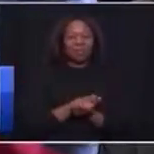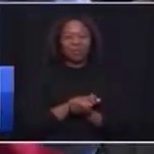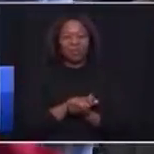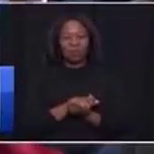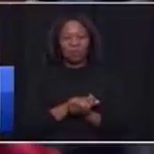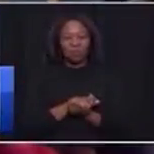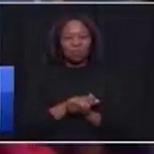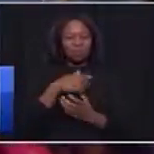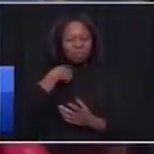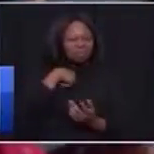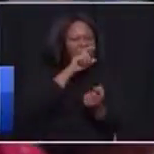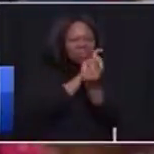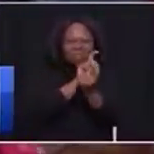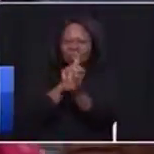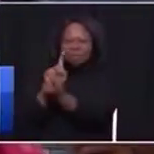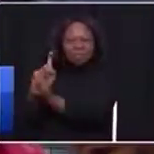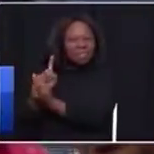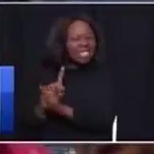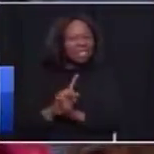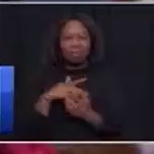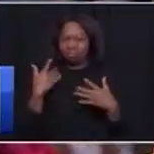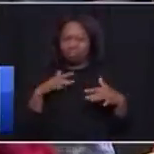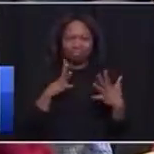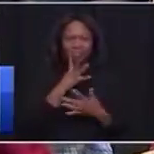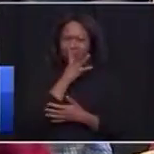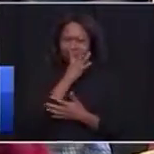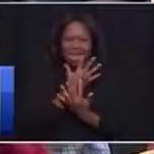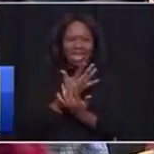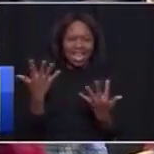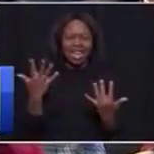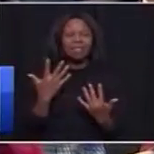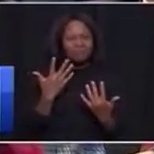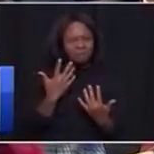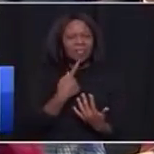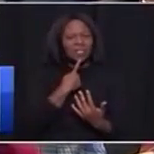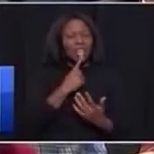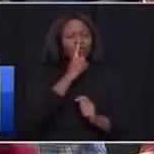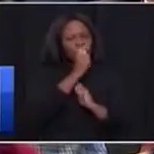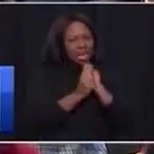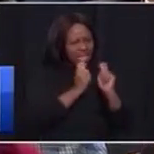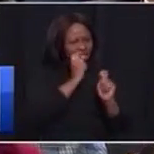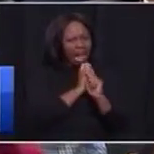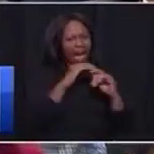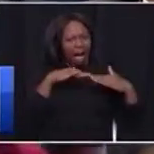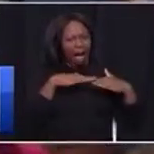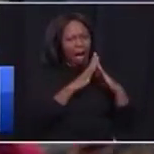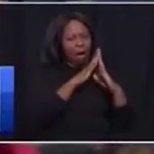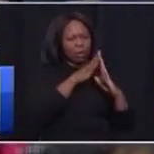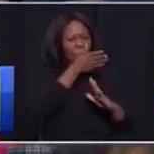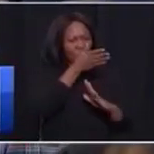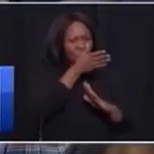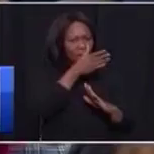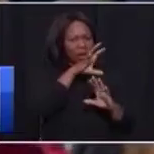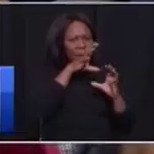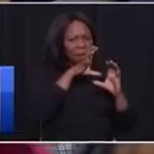I've met with many of them many of them say they they belong to traditional houses but you know the big problem